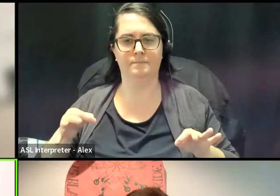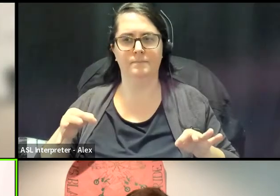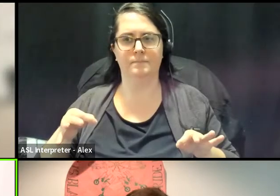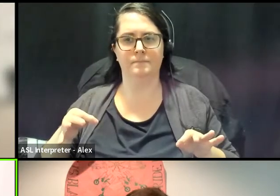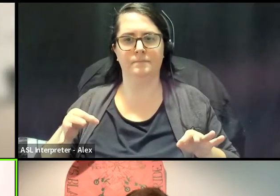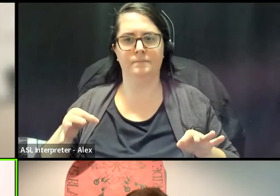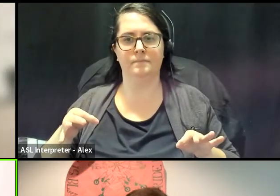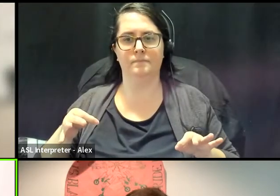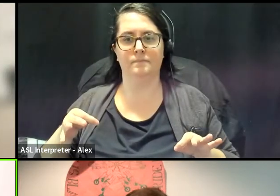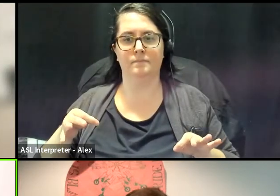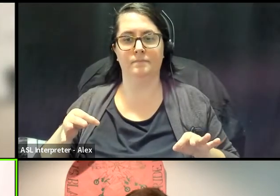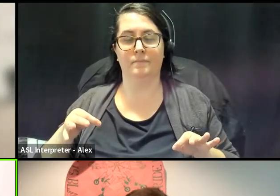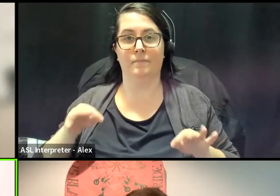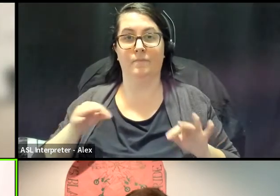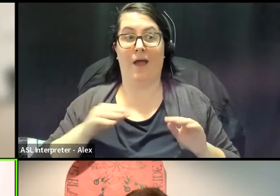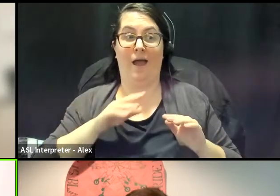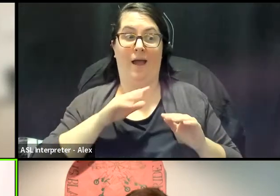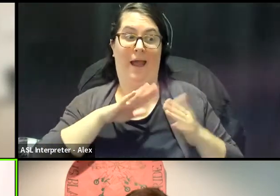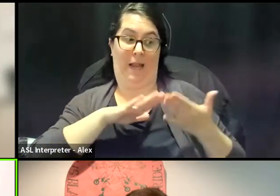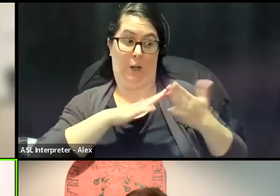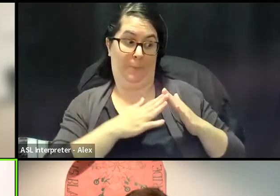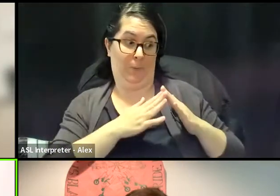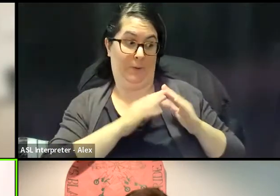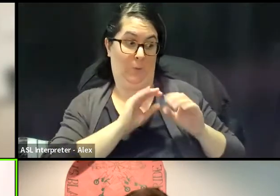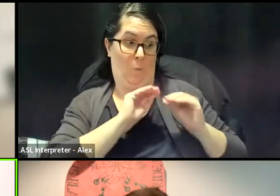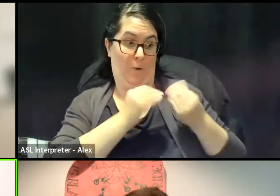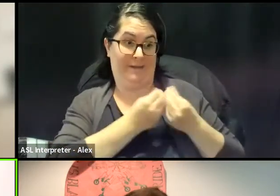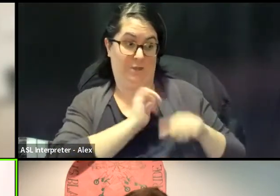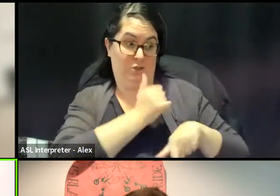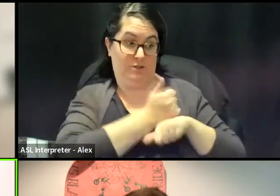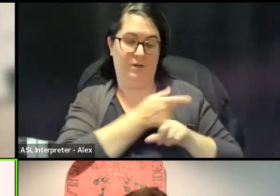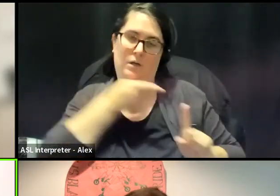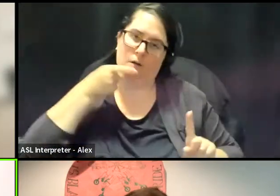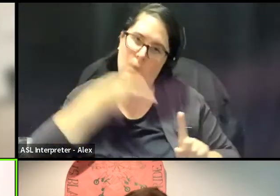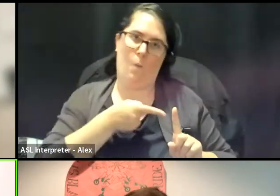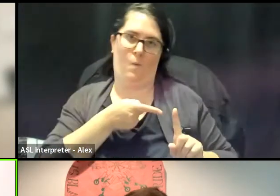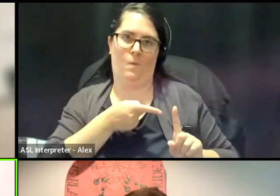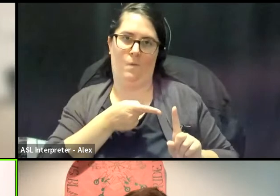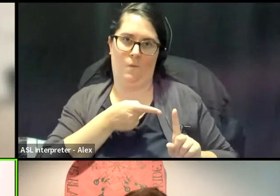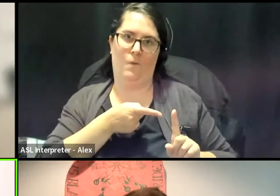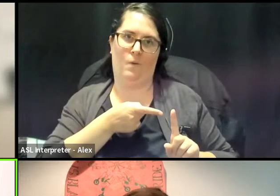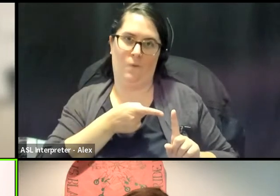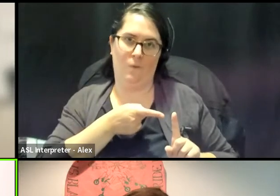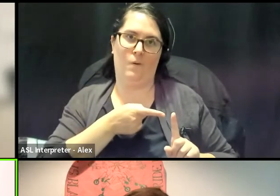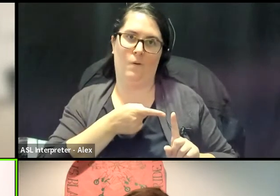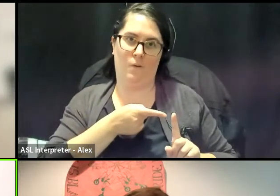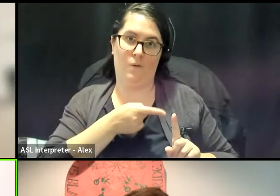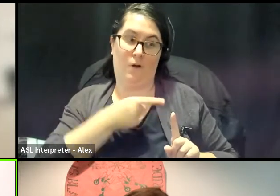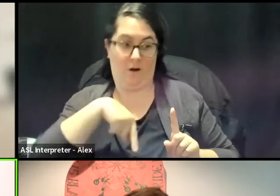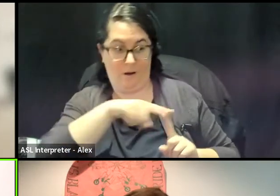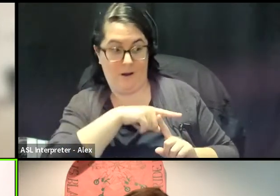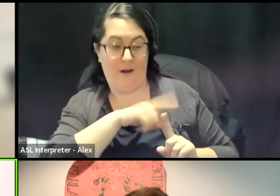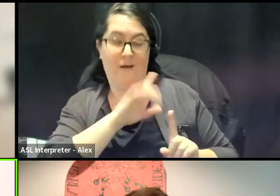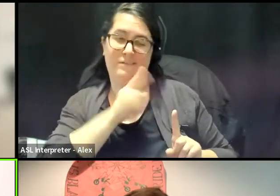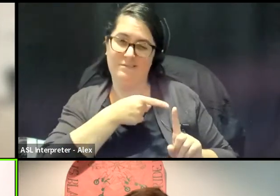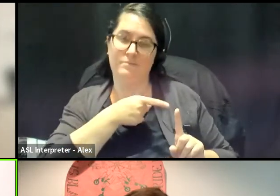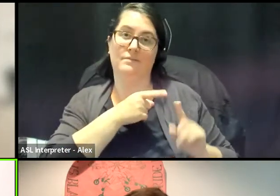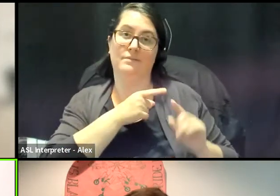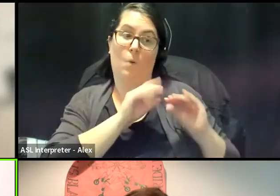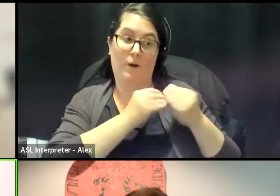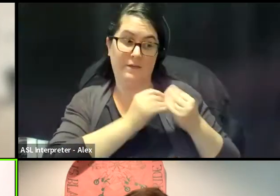grassroots organizing is where it's at. That it is with grassroots organizing that we